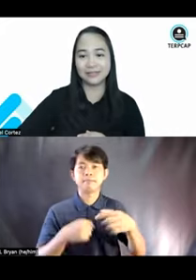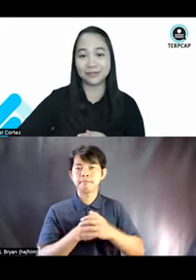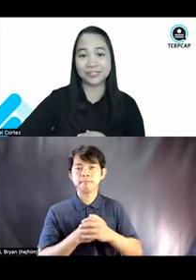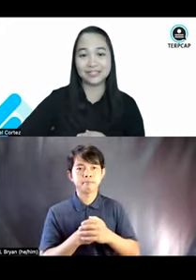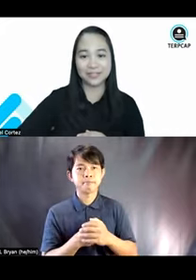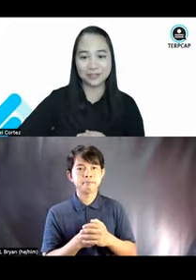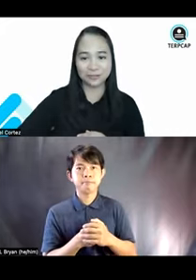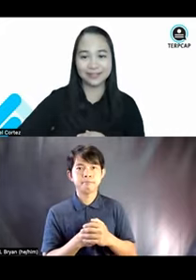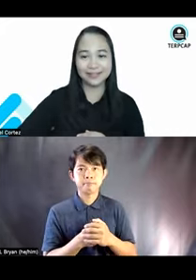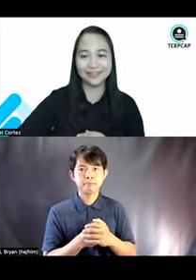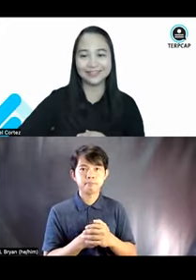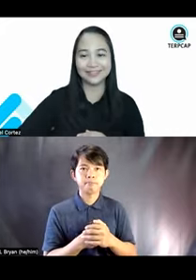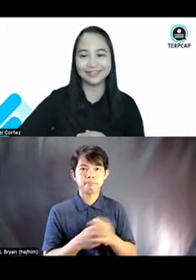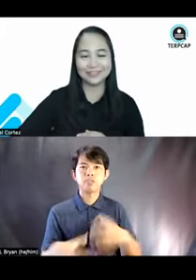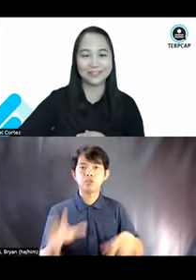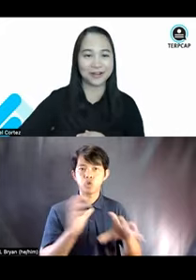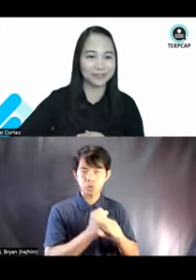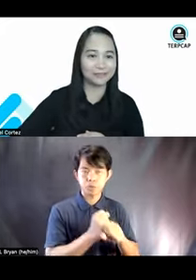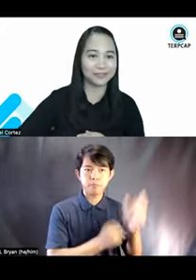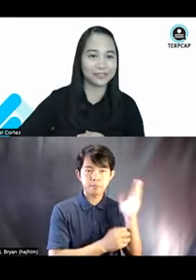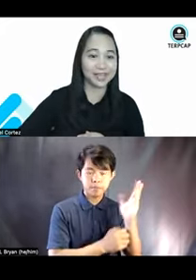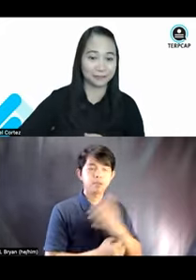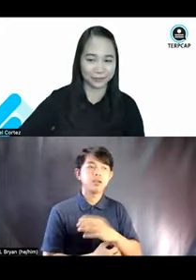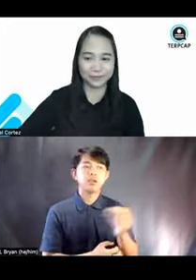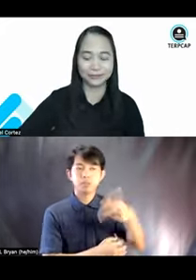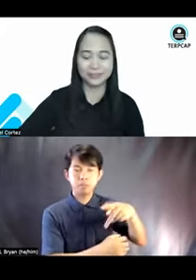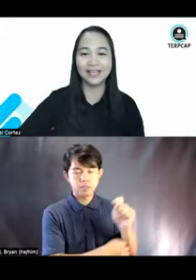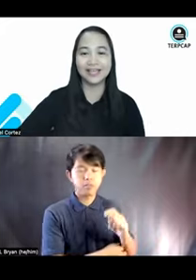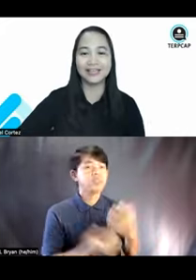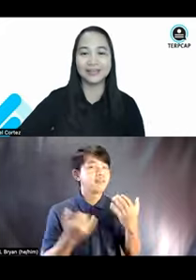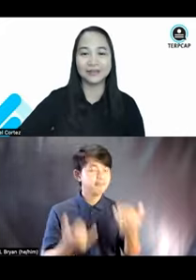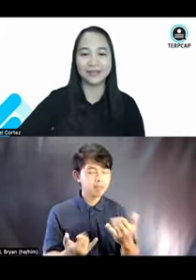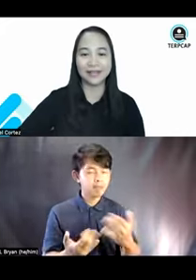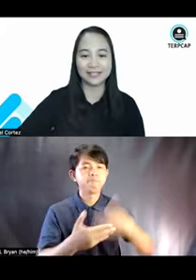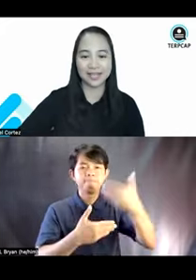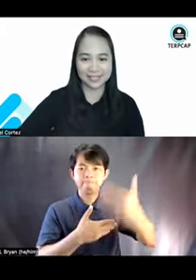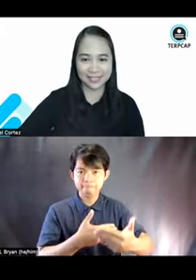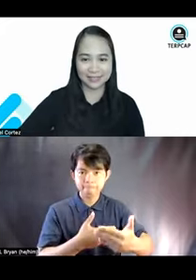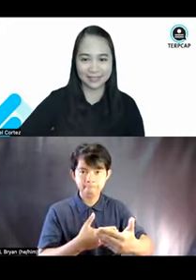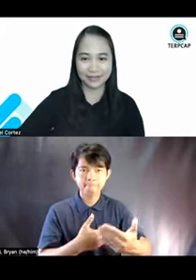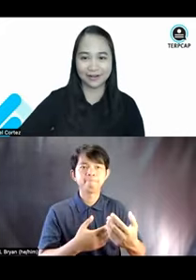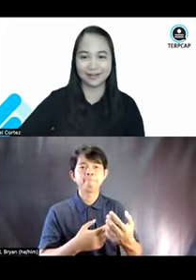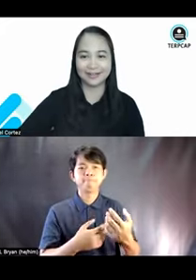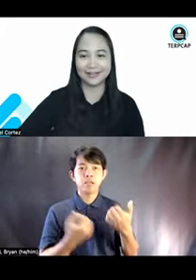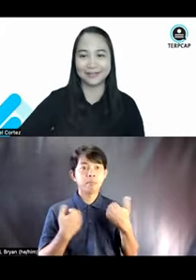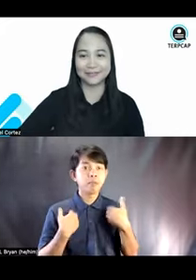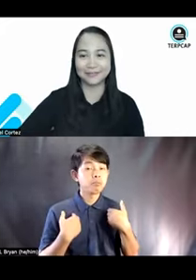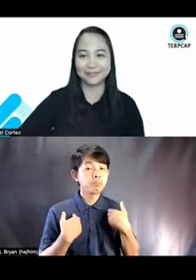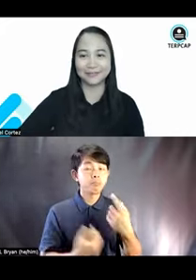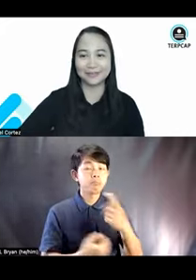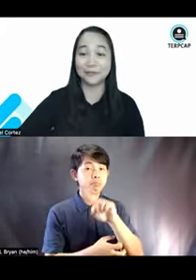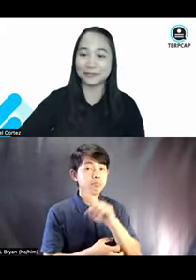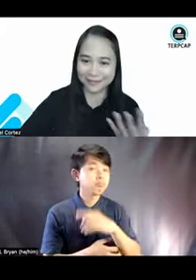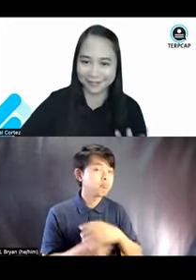presentation and the sharing for this afternoon. Now I, I can see that there are, um,